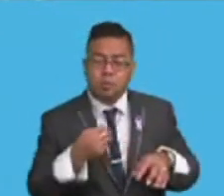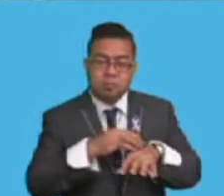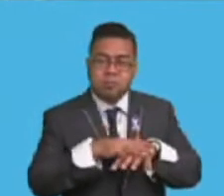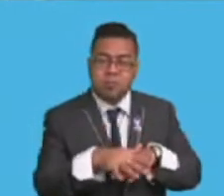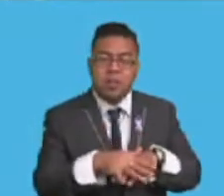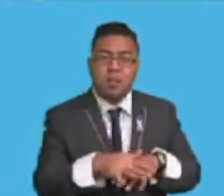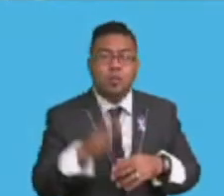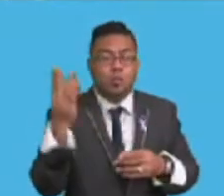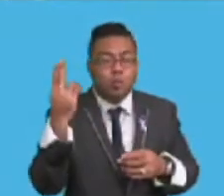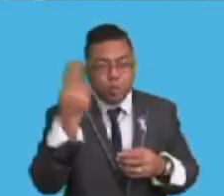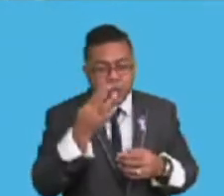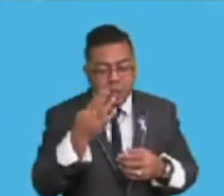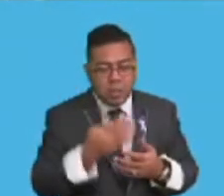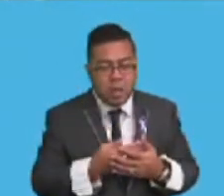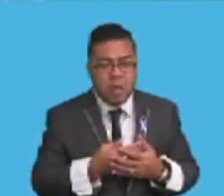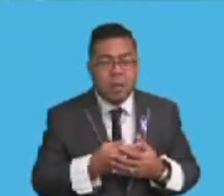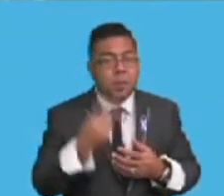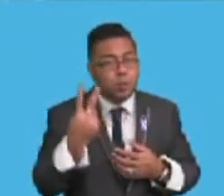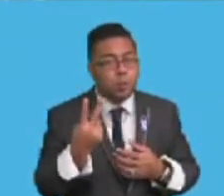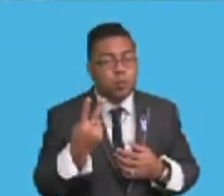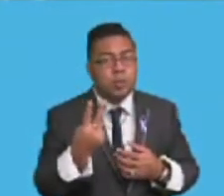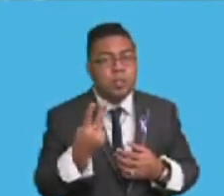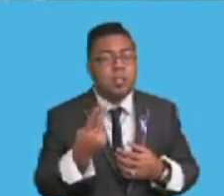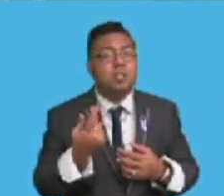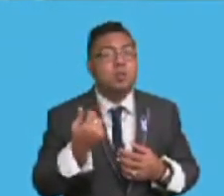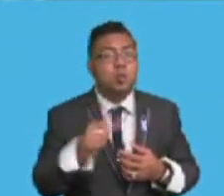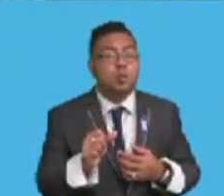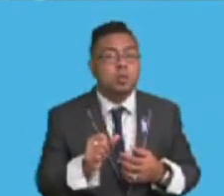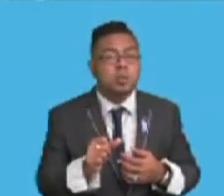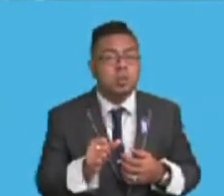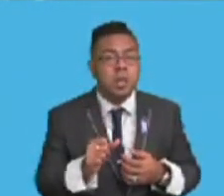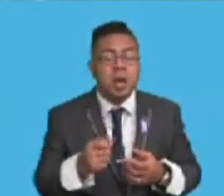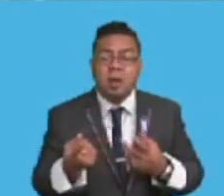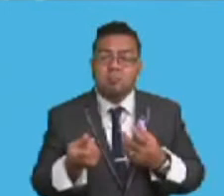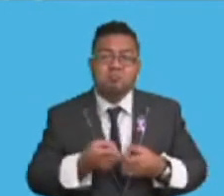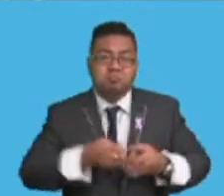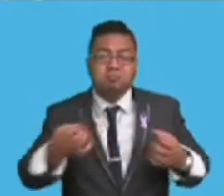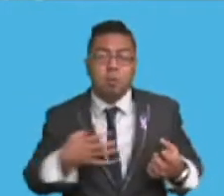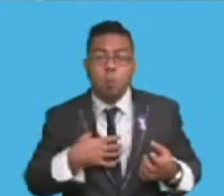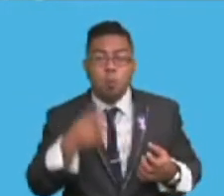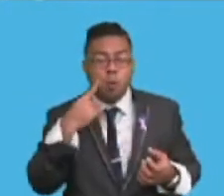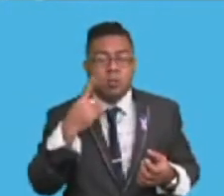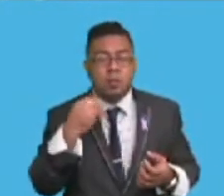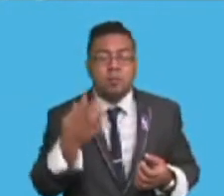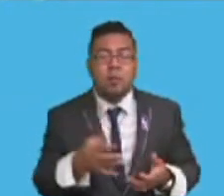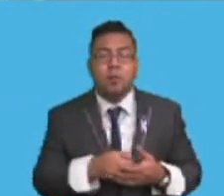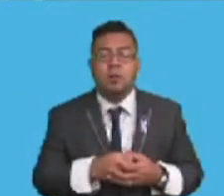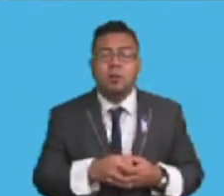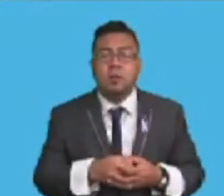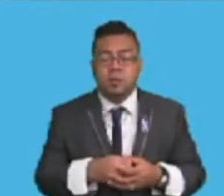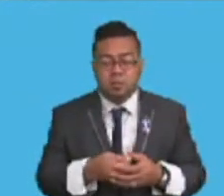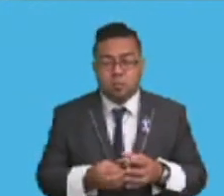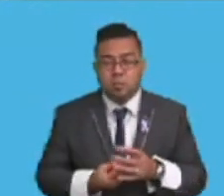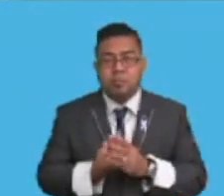flood damage. Number two is to optimize the usage of surplus water for social and economic growth, increasing agriculture